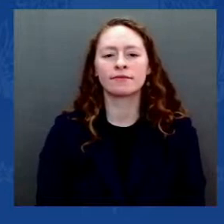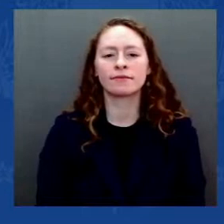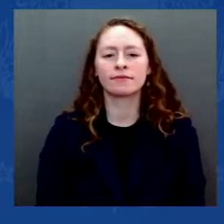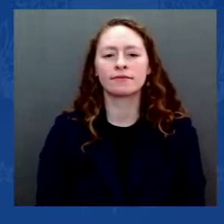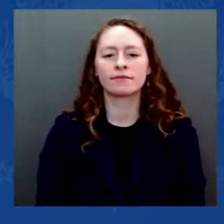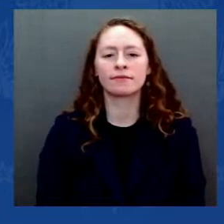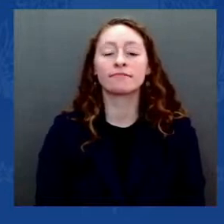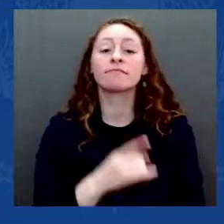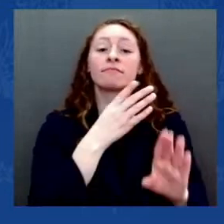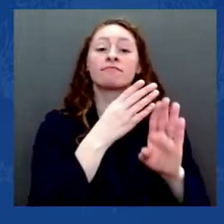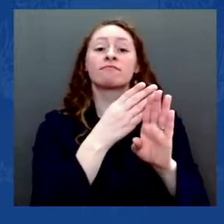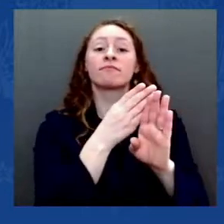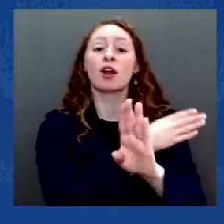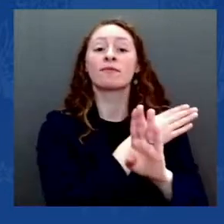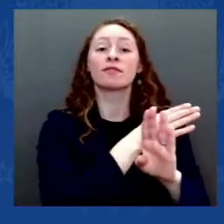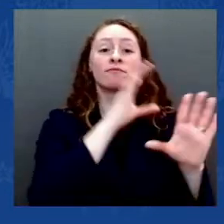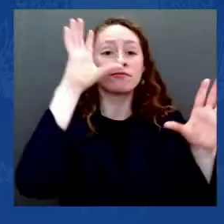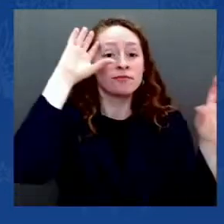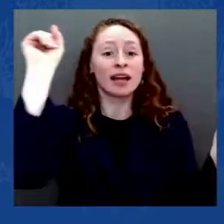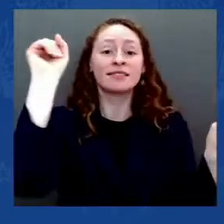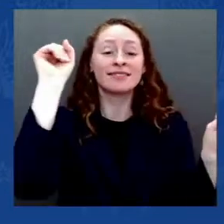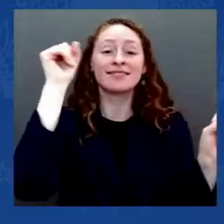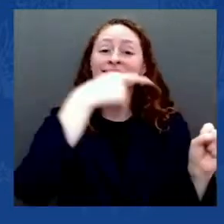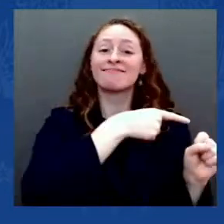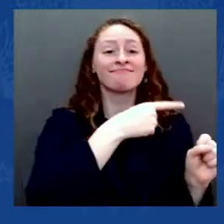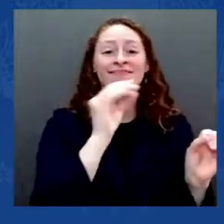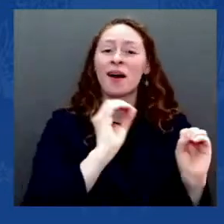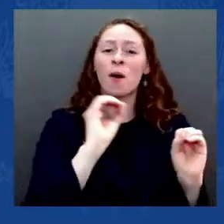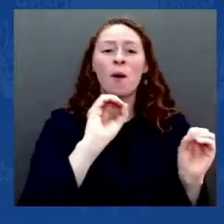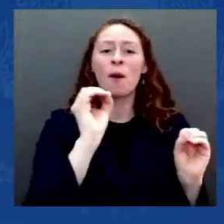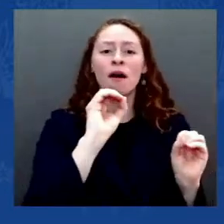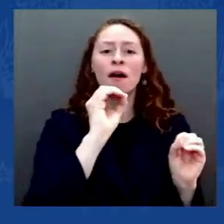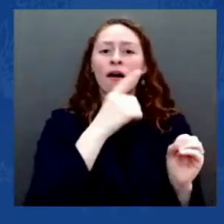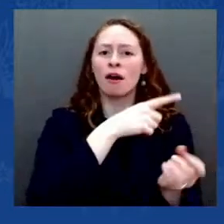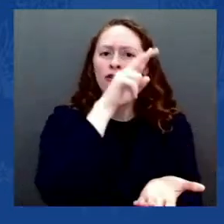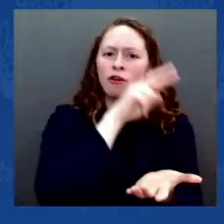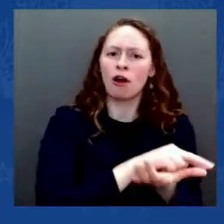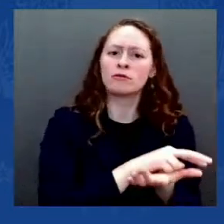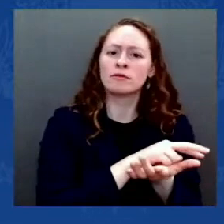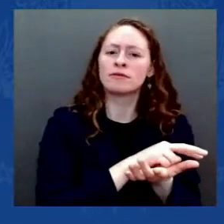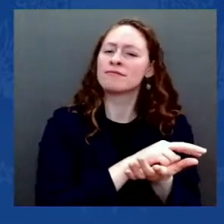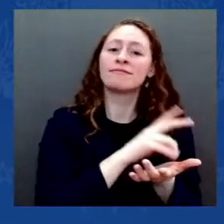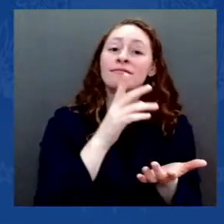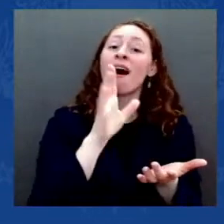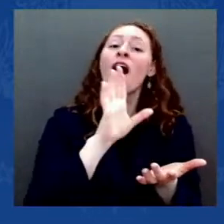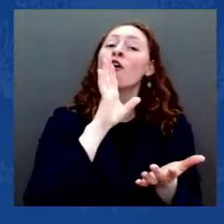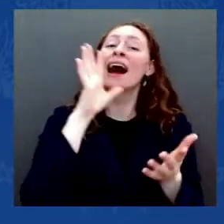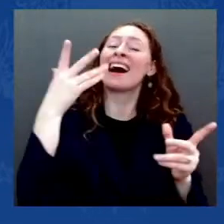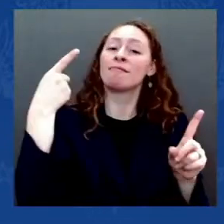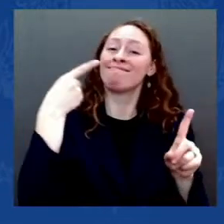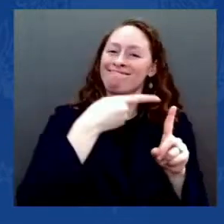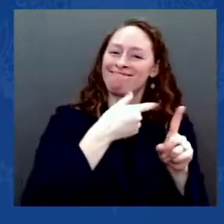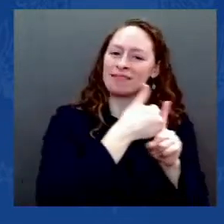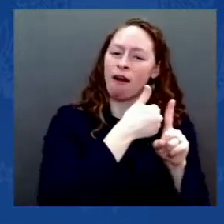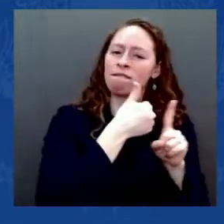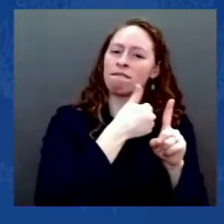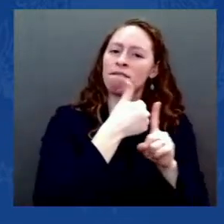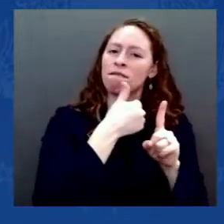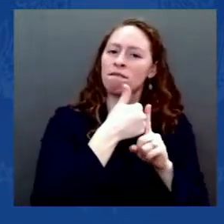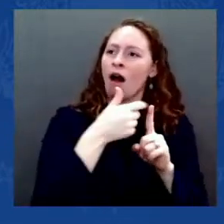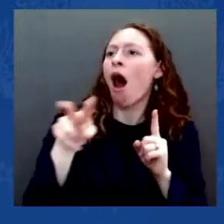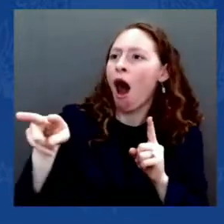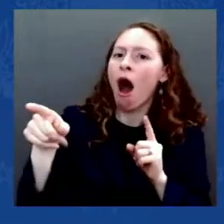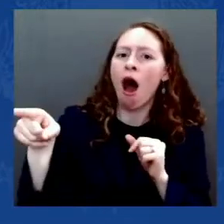Finally, the third big lie being told by a former president and supporters is that the mob who sought to impose their will through violence